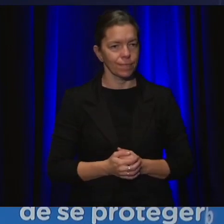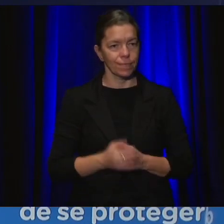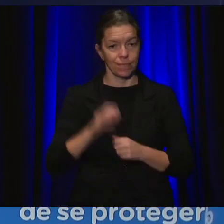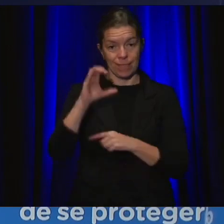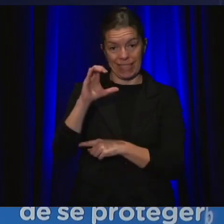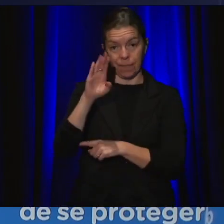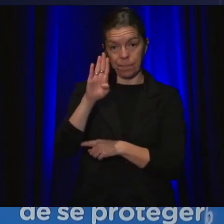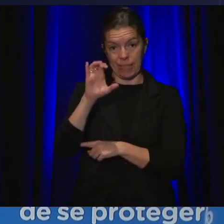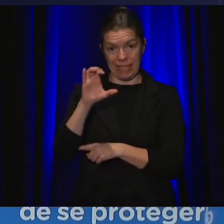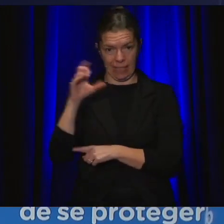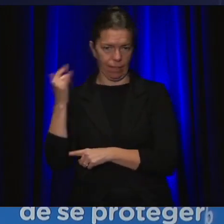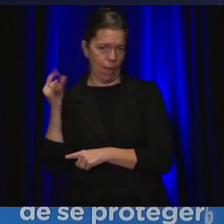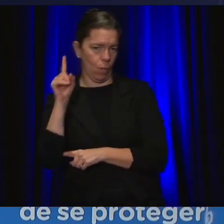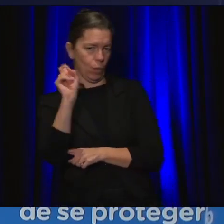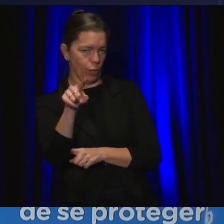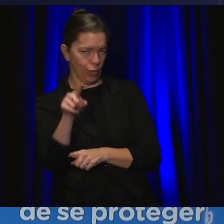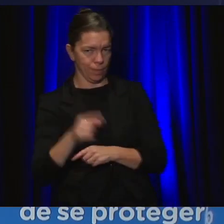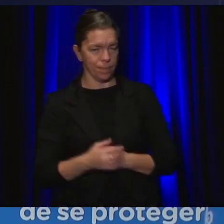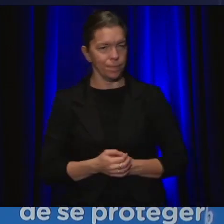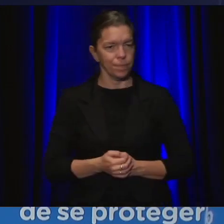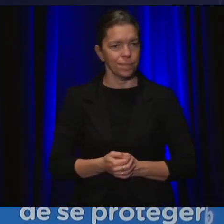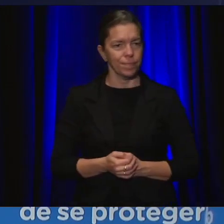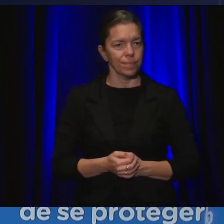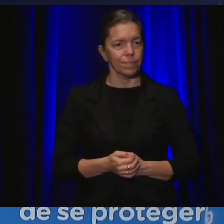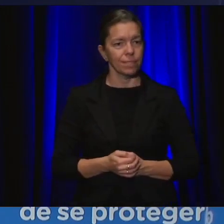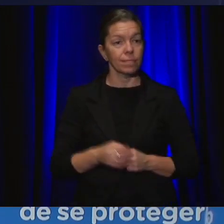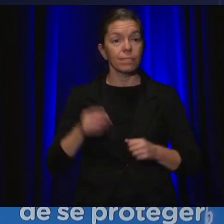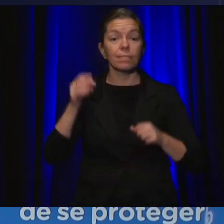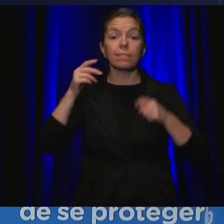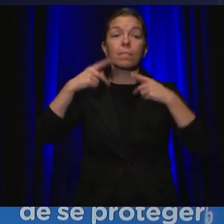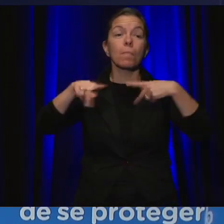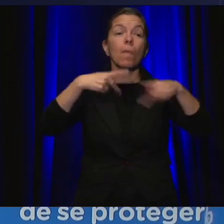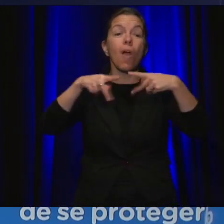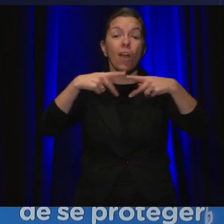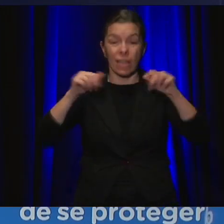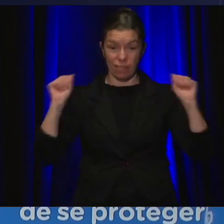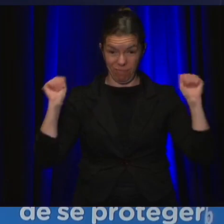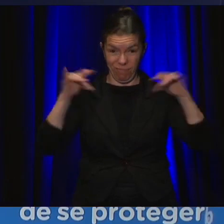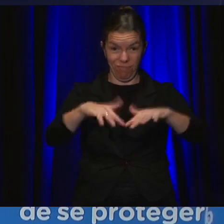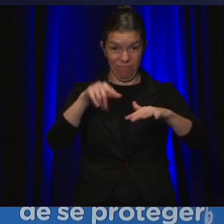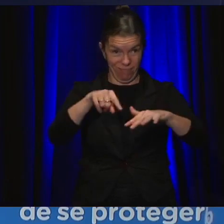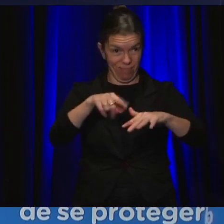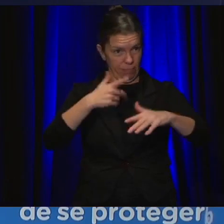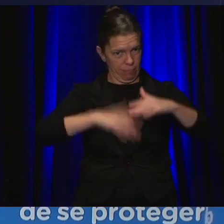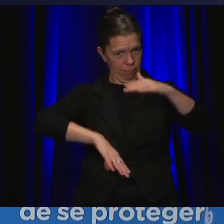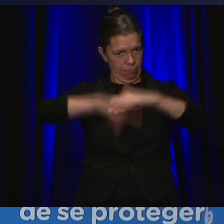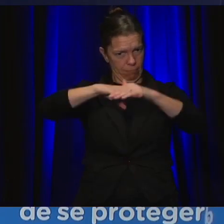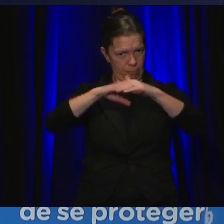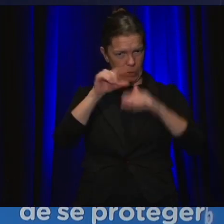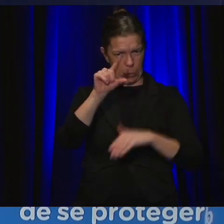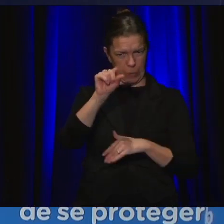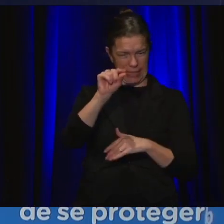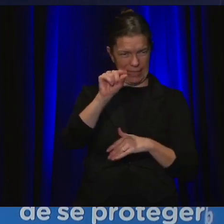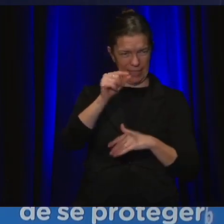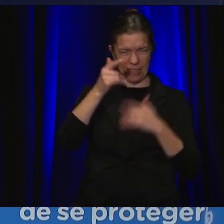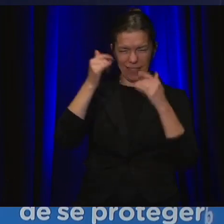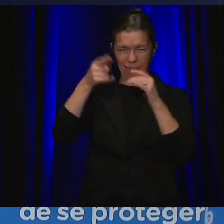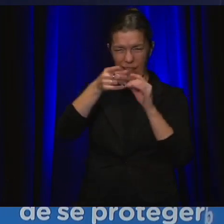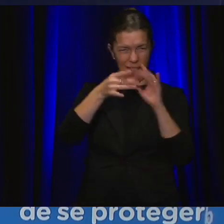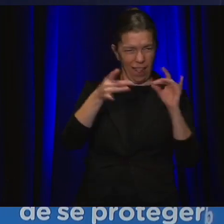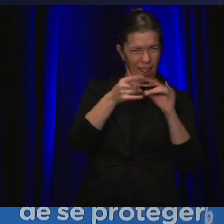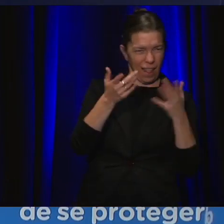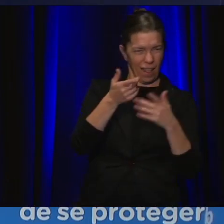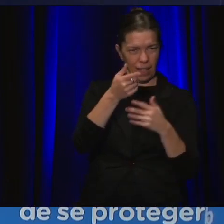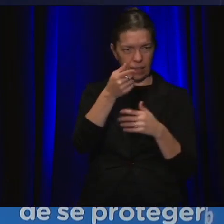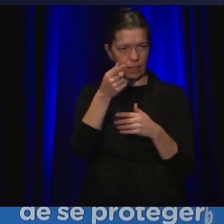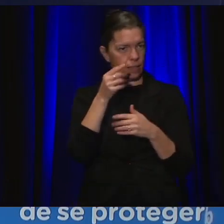About the limit of 20 on gatherings, there seems to be a disconnect in your messaging here. On one hand you're saying Omicron is here, you're